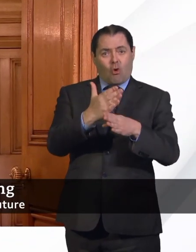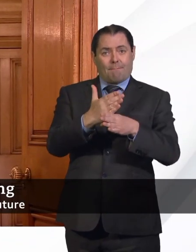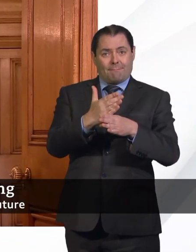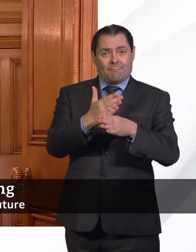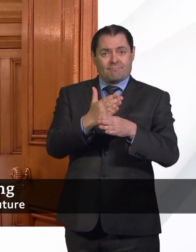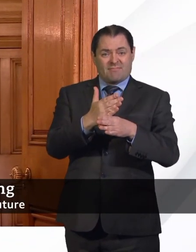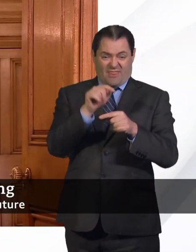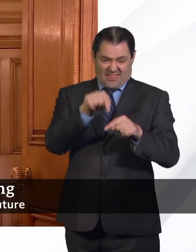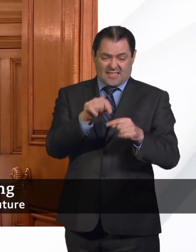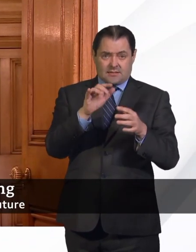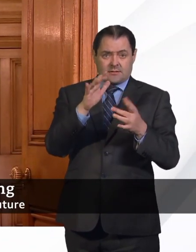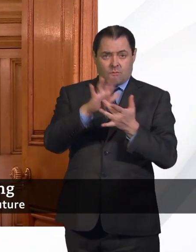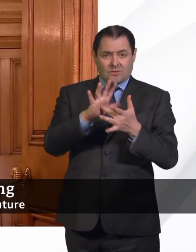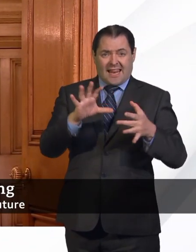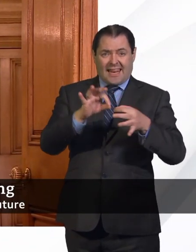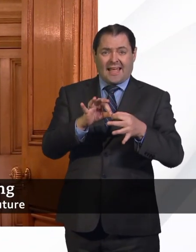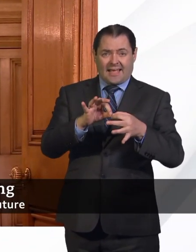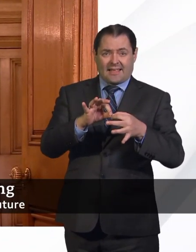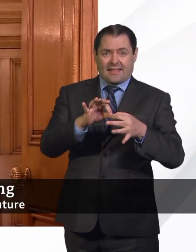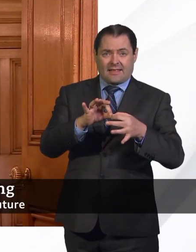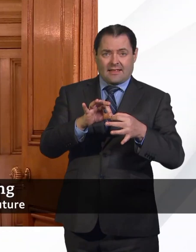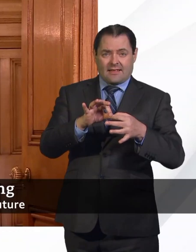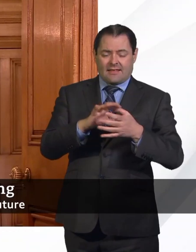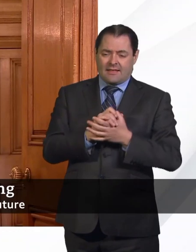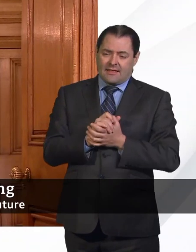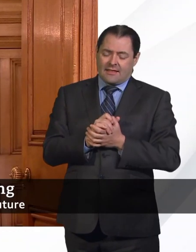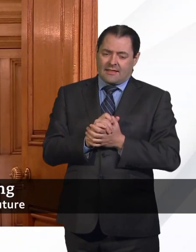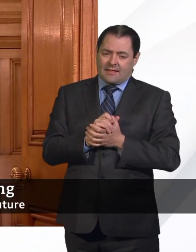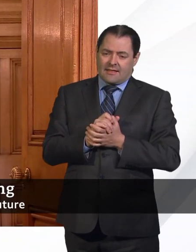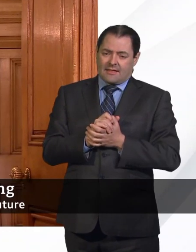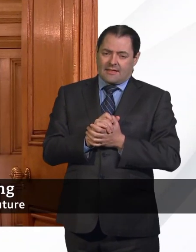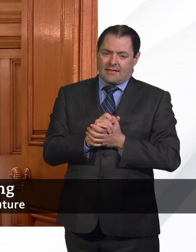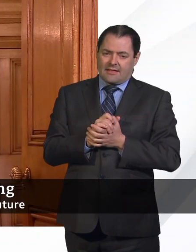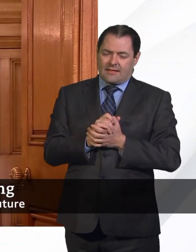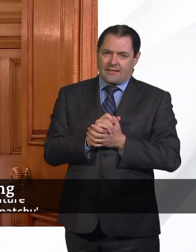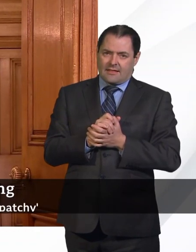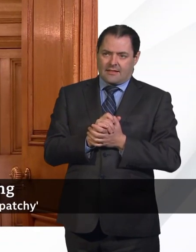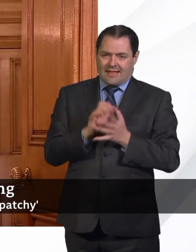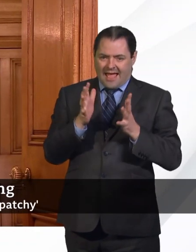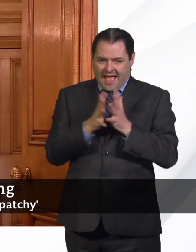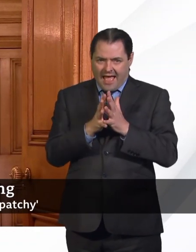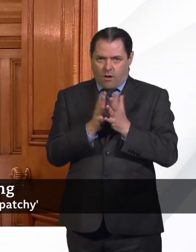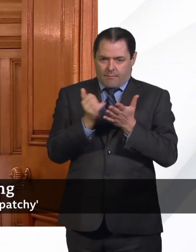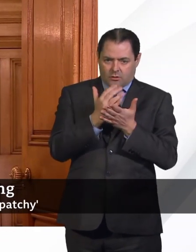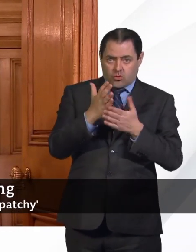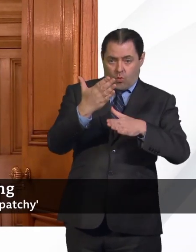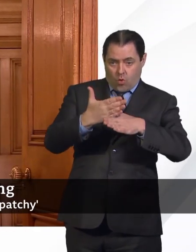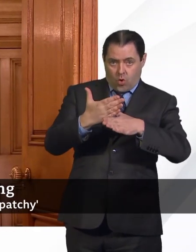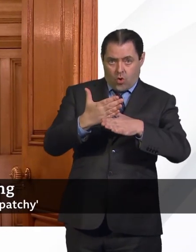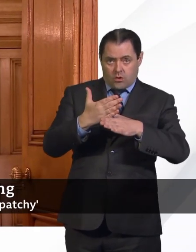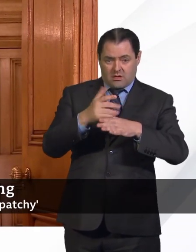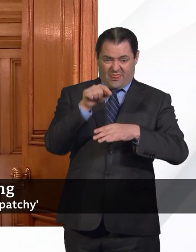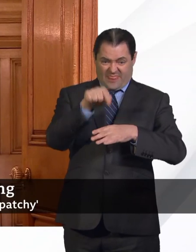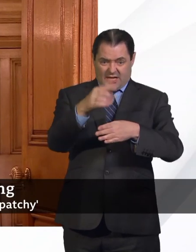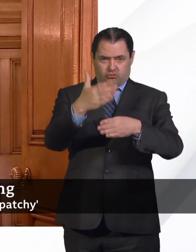is an important part of this conundrum. And putting in place risk assessments for people who are in high